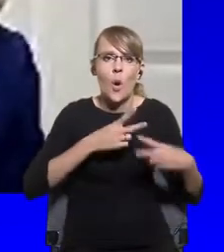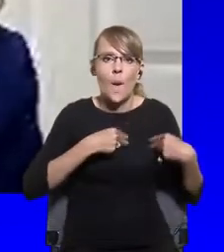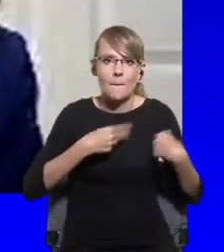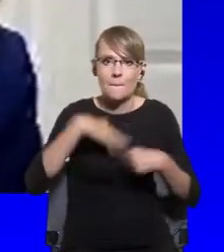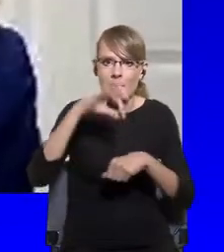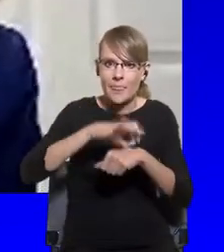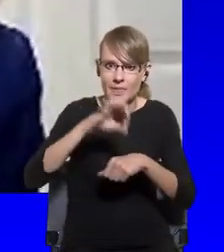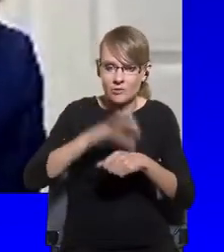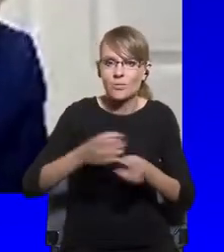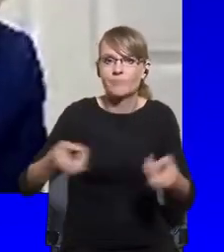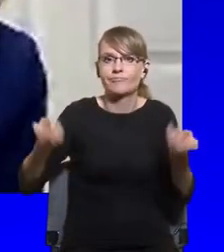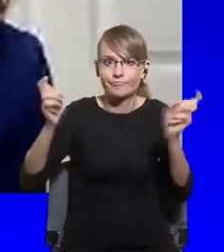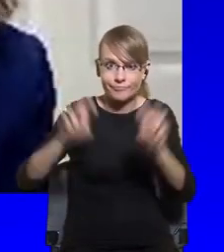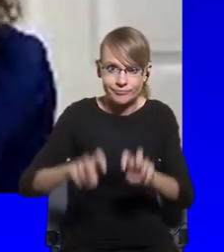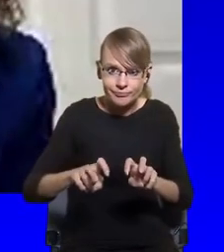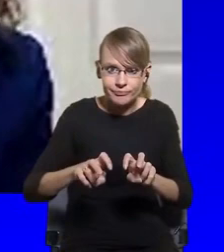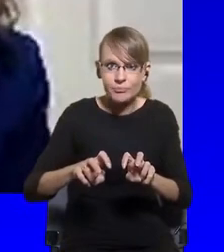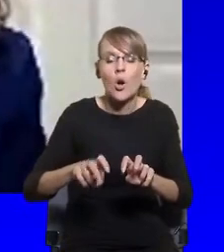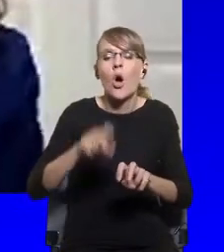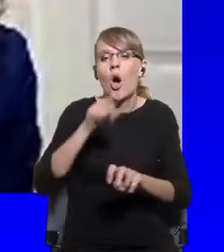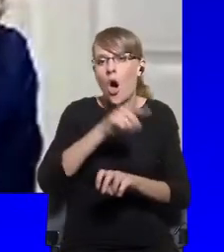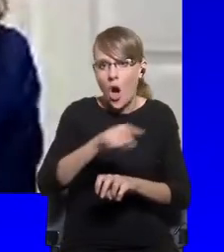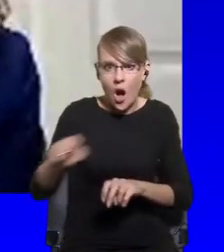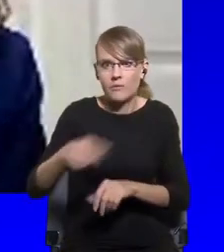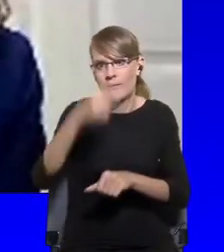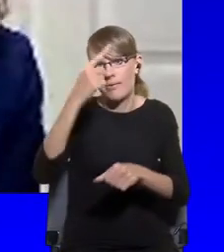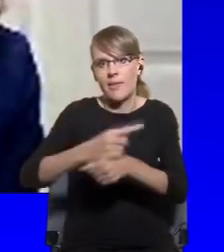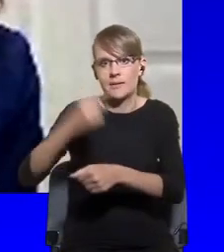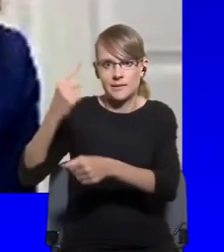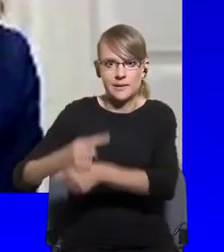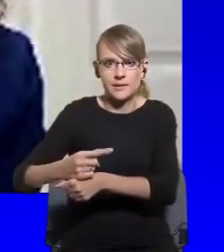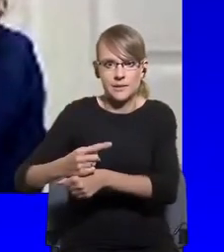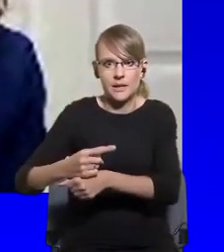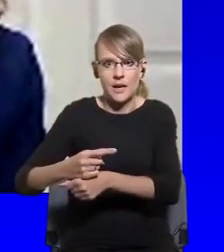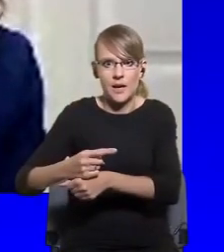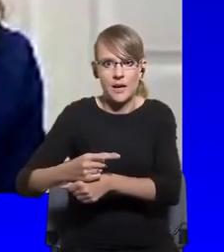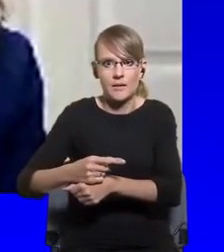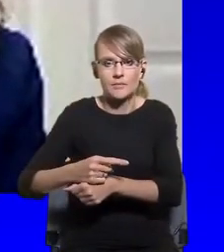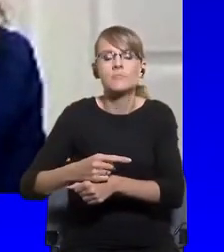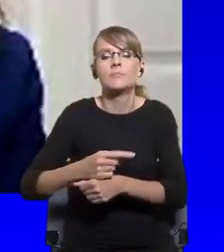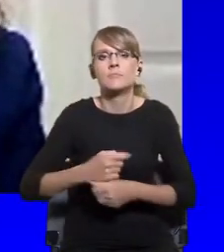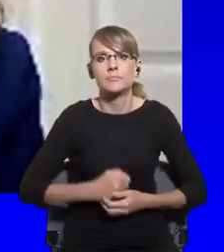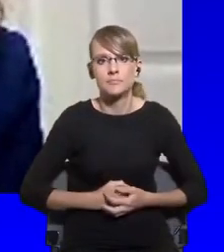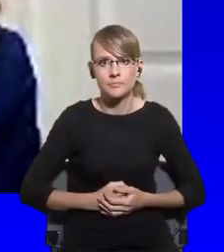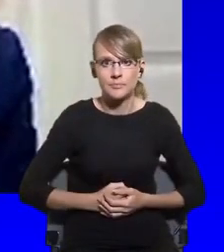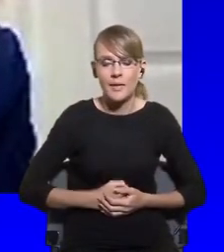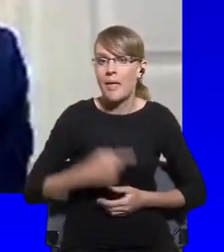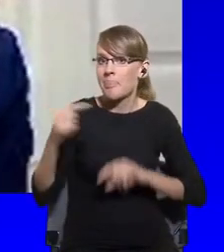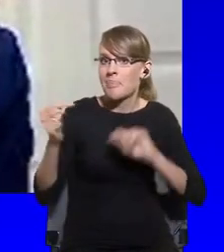the extent that political deliberation and discussion was avoided